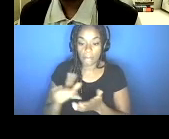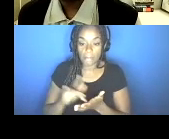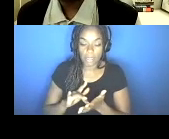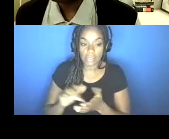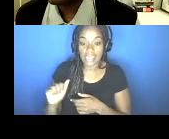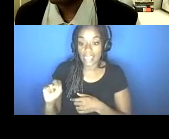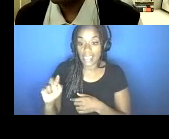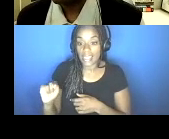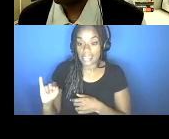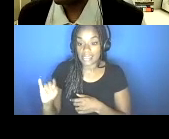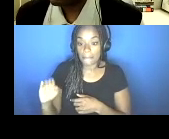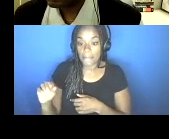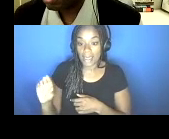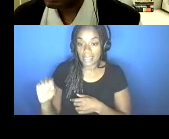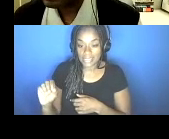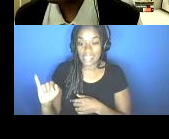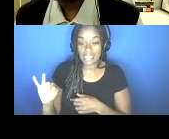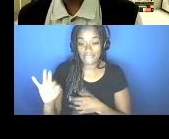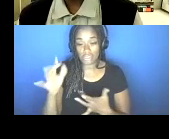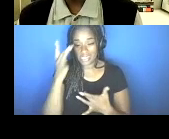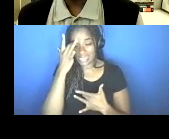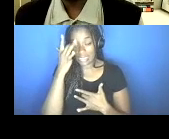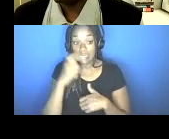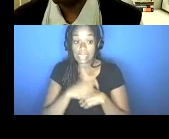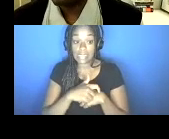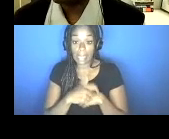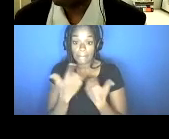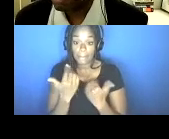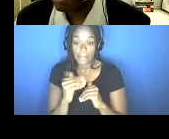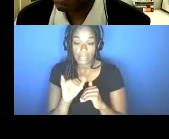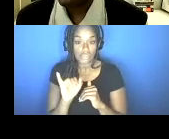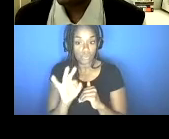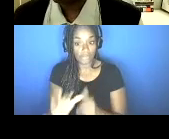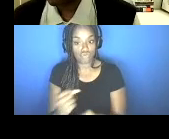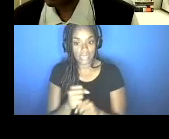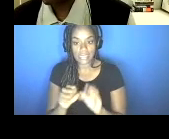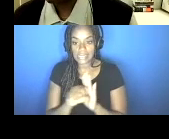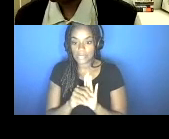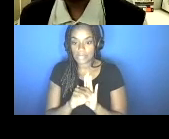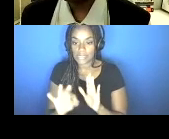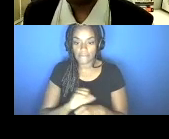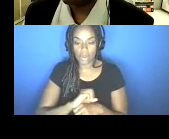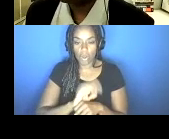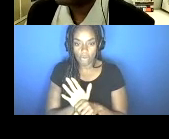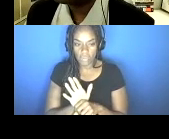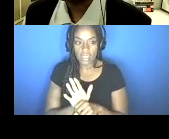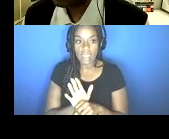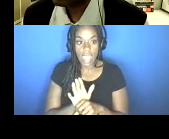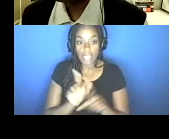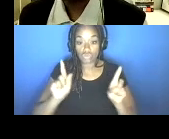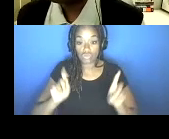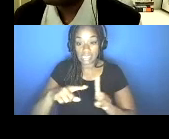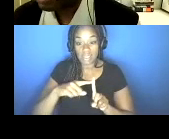get if they are sick. These are time limited. So if you are, if you do develop symptoms of COVID and test positive within the first five days,